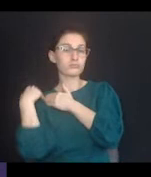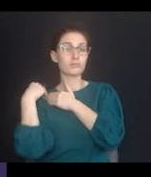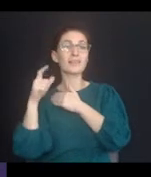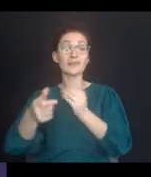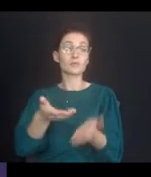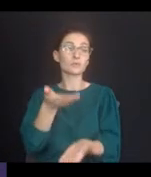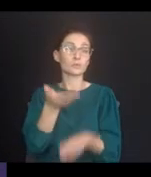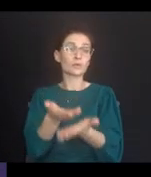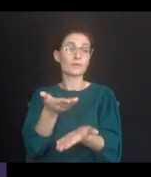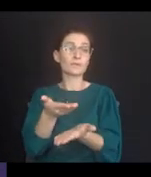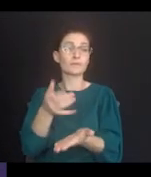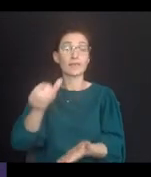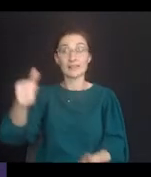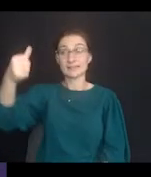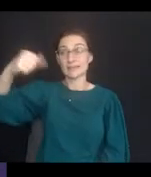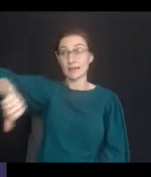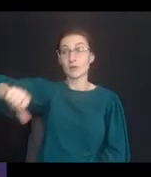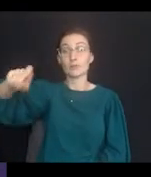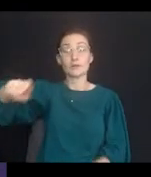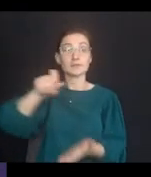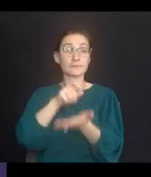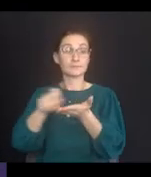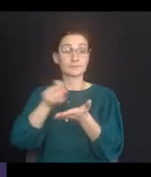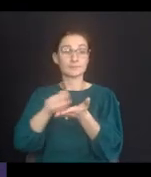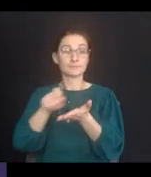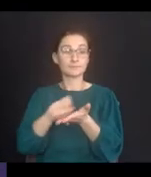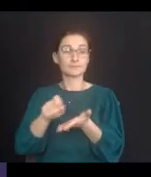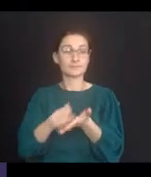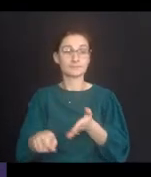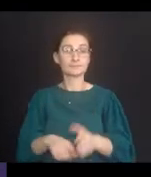and they have to put those denials in writing.